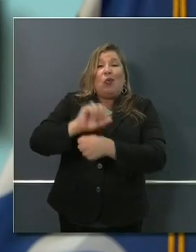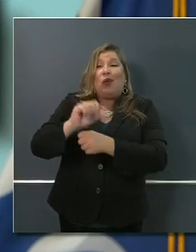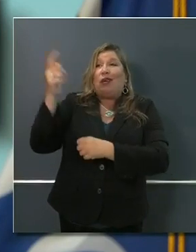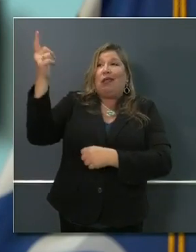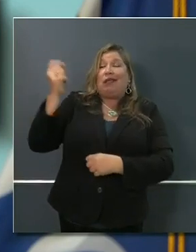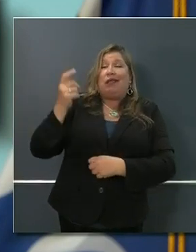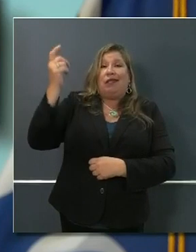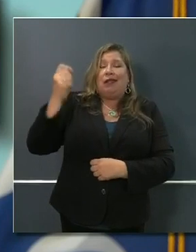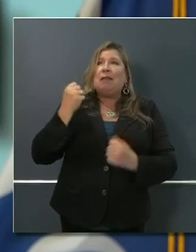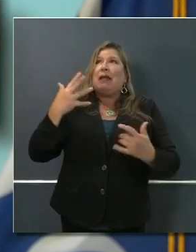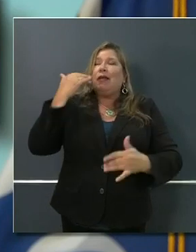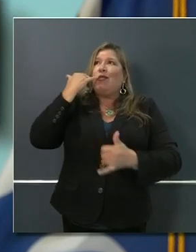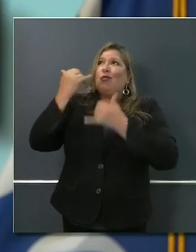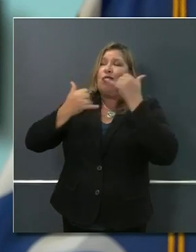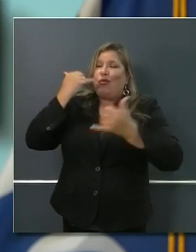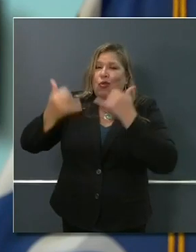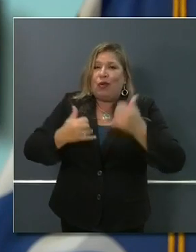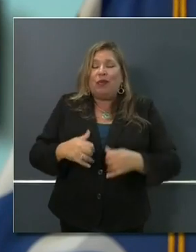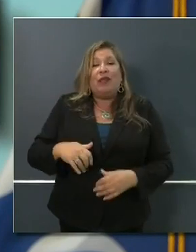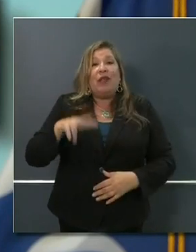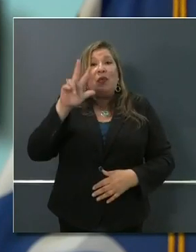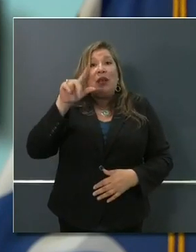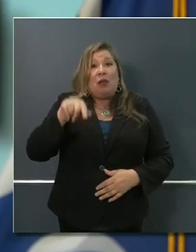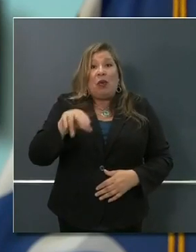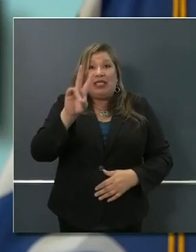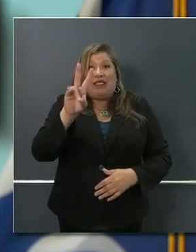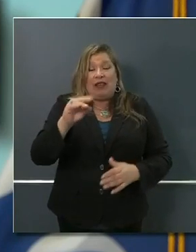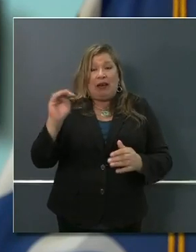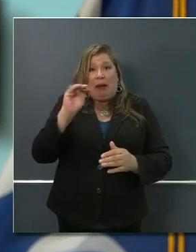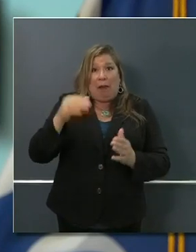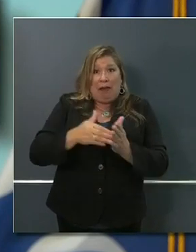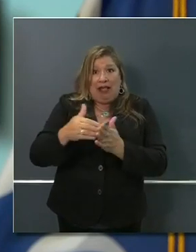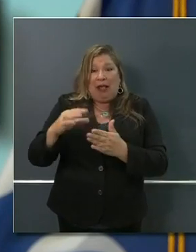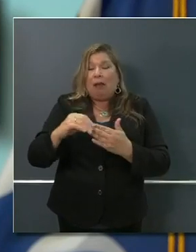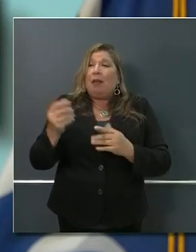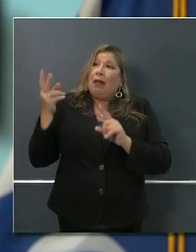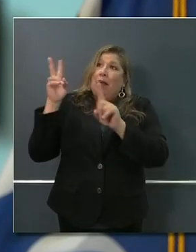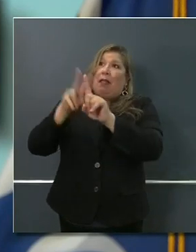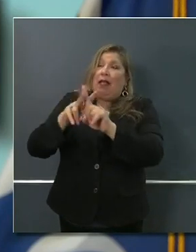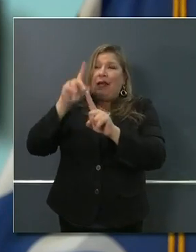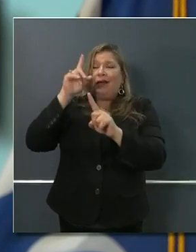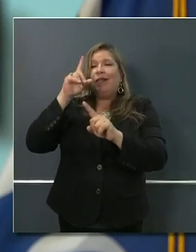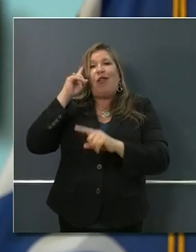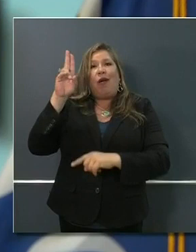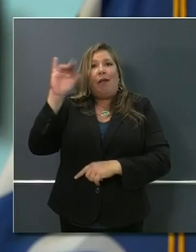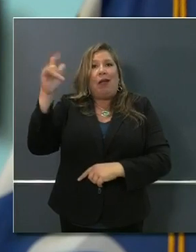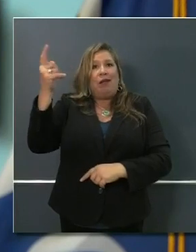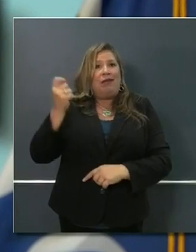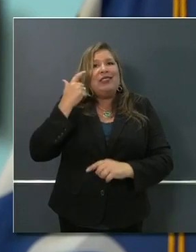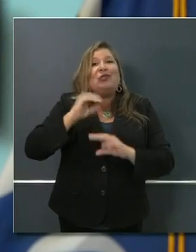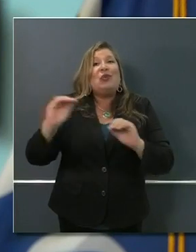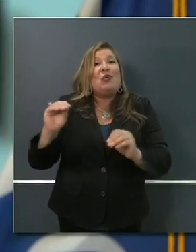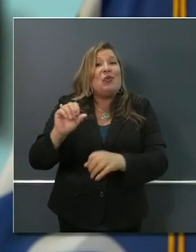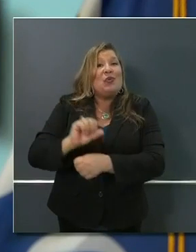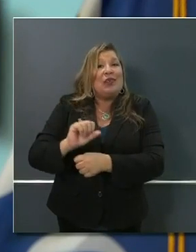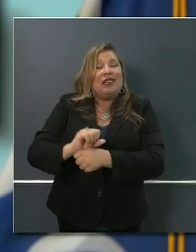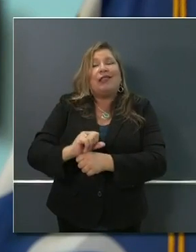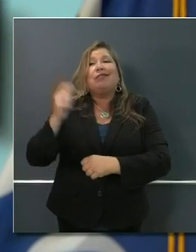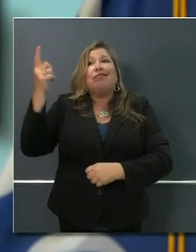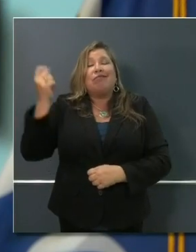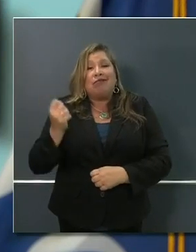.7 million people now have filed for unemployment insurance just since March 12th. They have distributed now